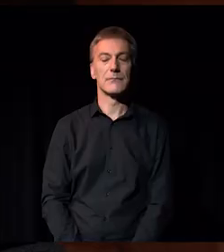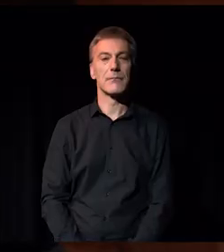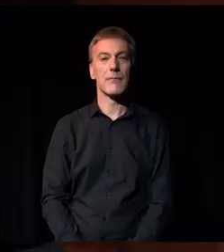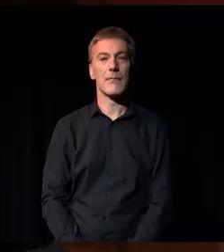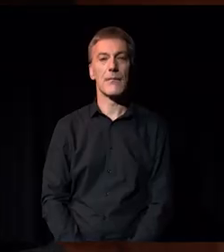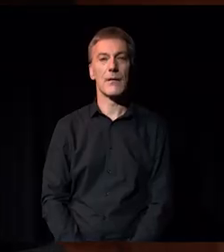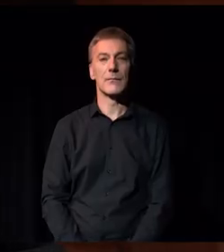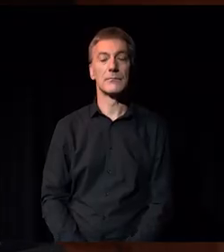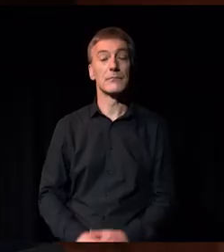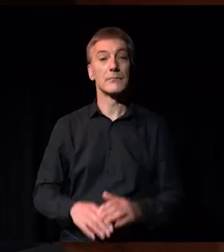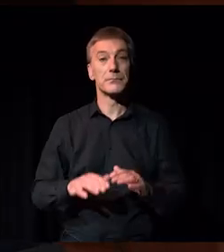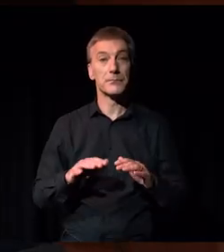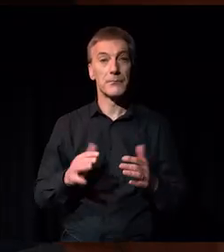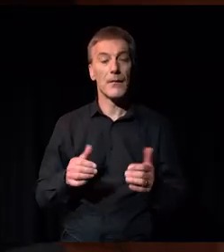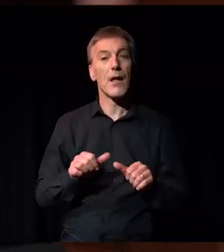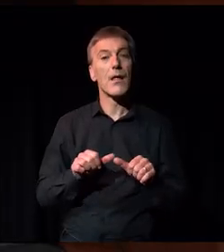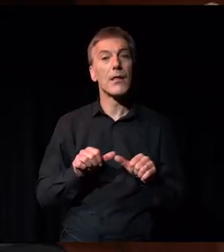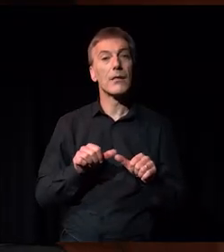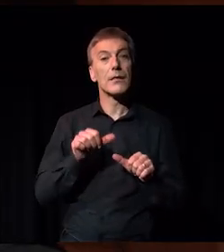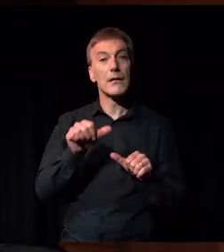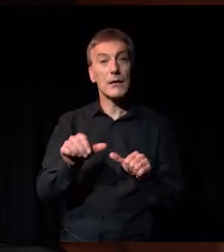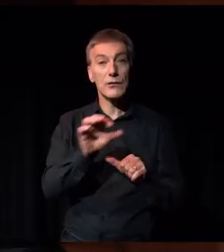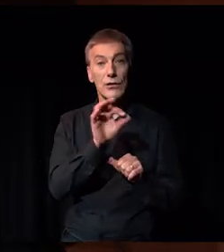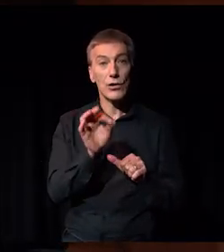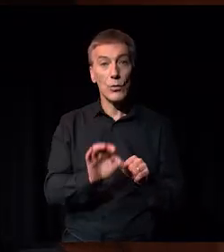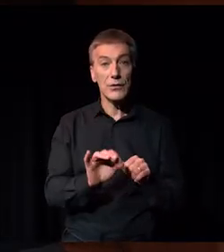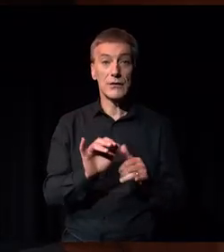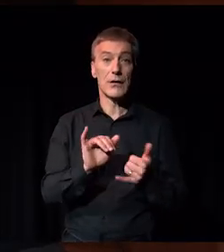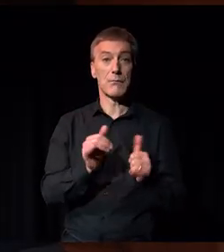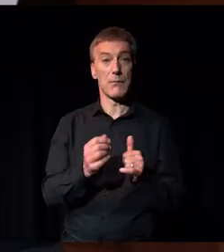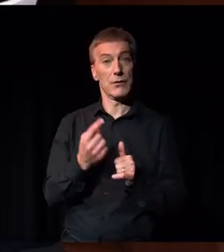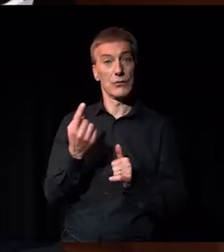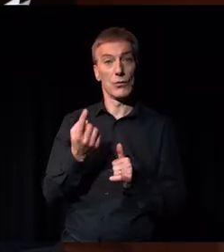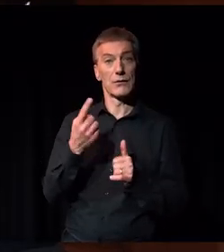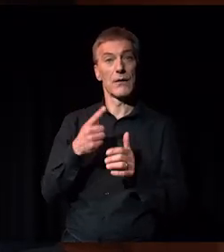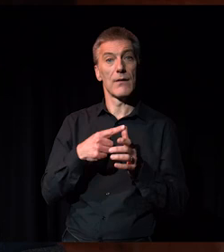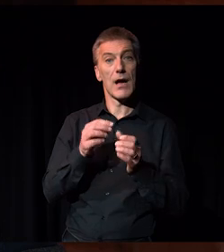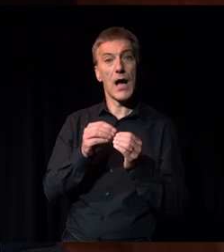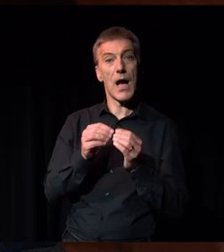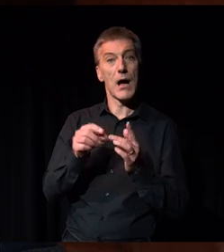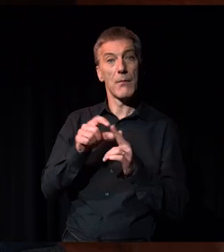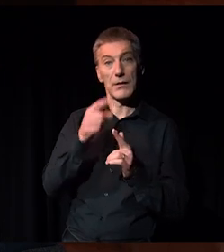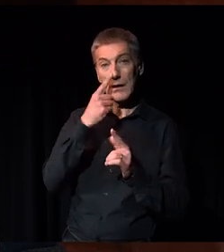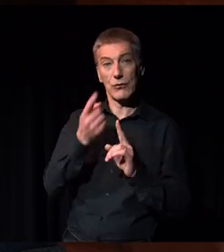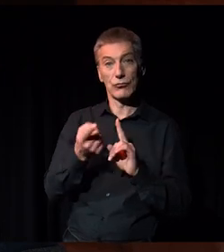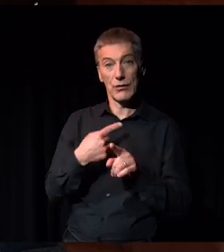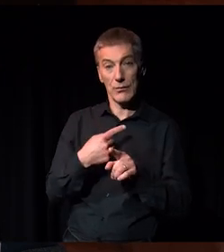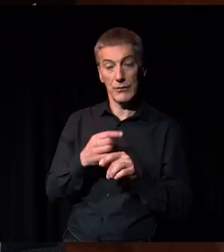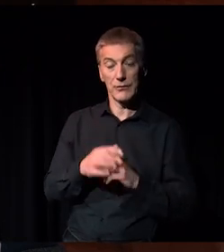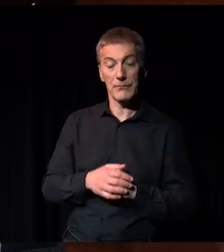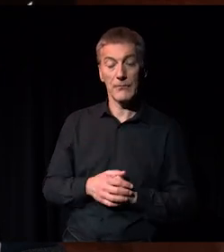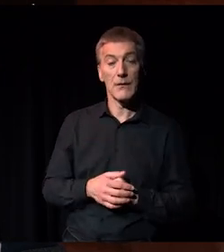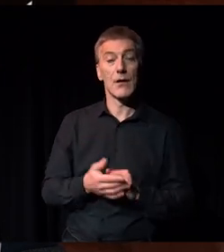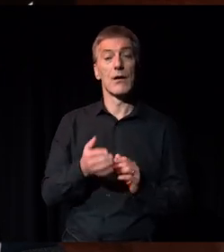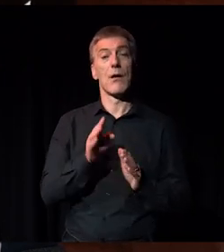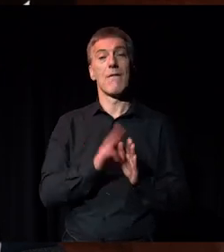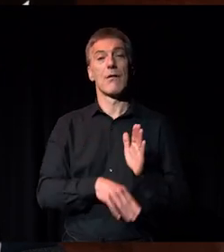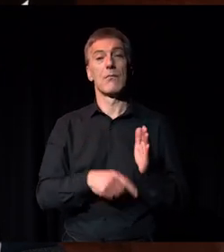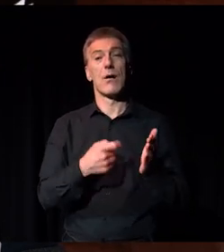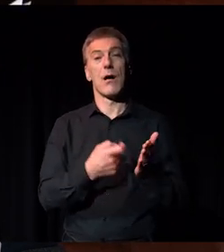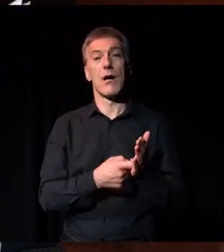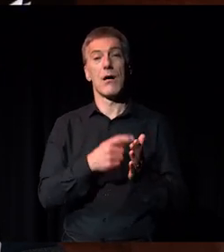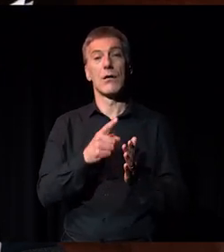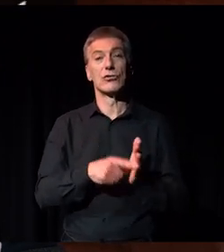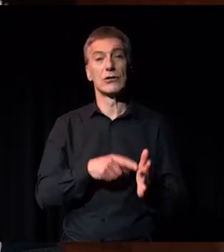the next question I have, and this might be particularly appropriate for you, Abid, is from Stephanie Gascoigne at RJC